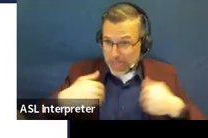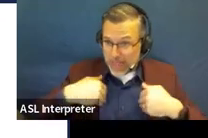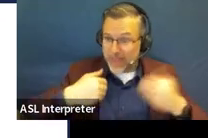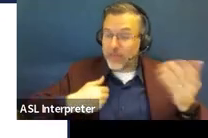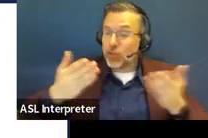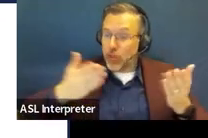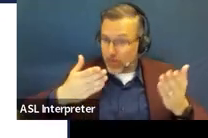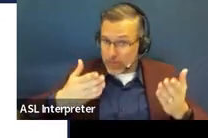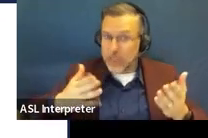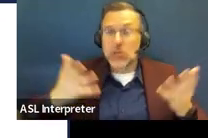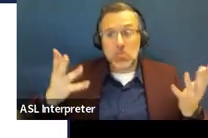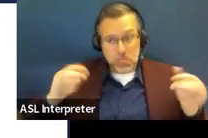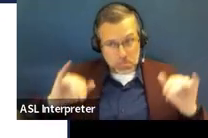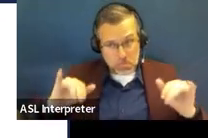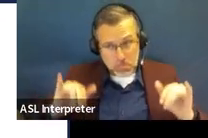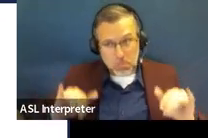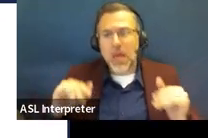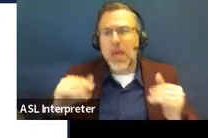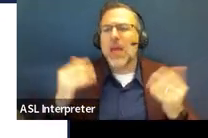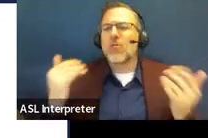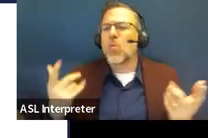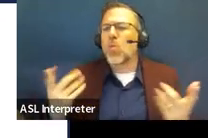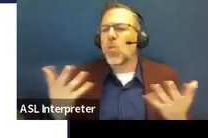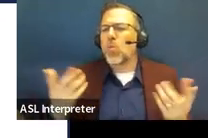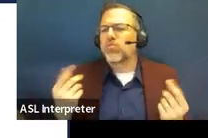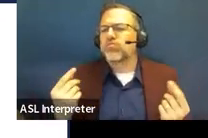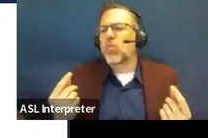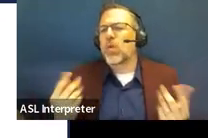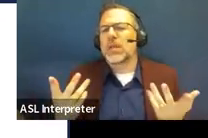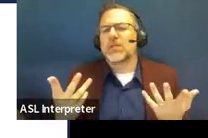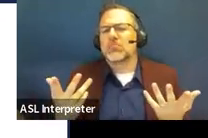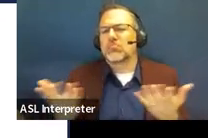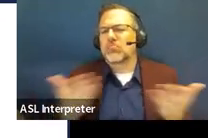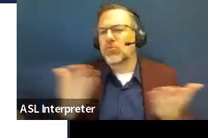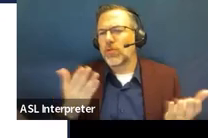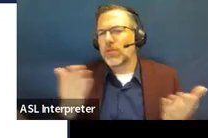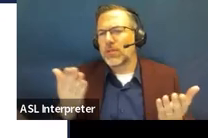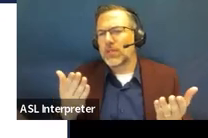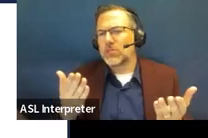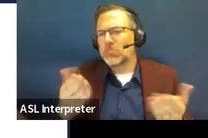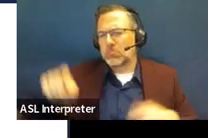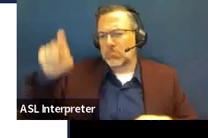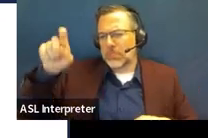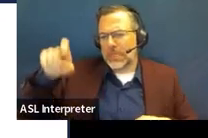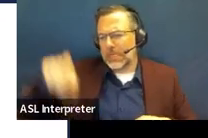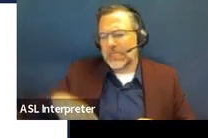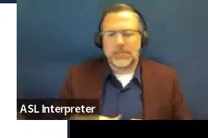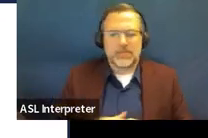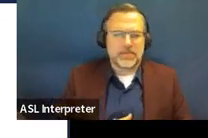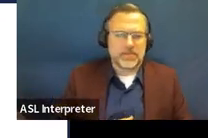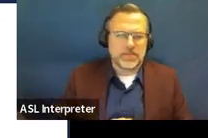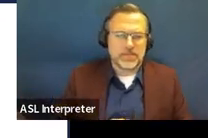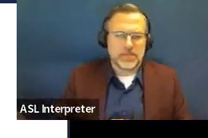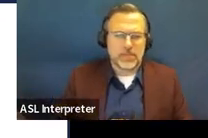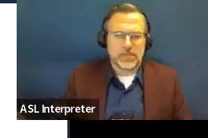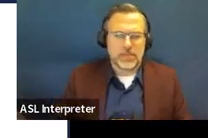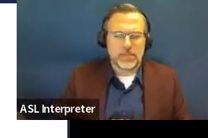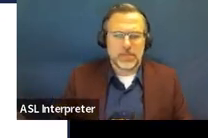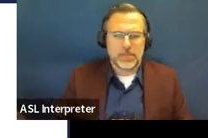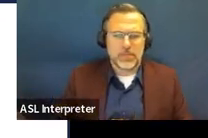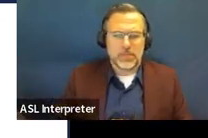and accommodations they might need to be successful. But there was also in Muser a